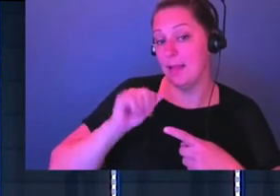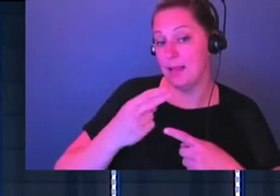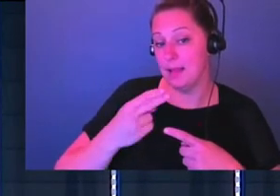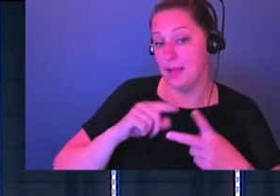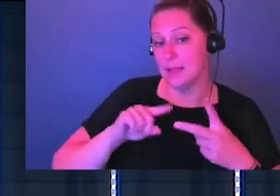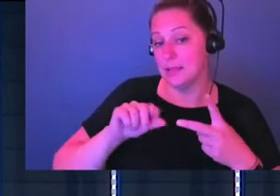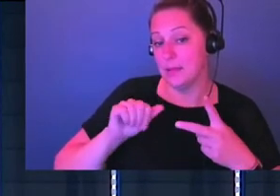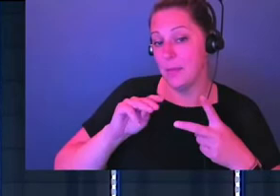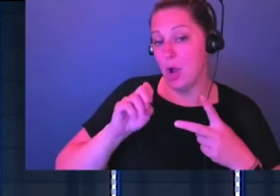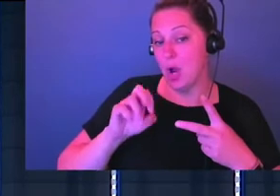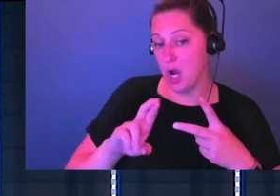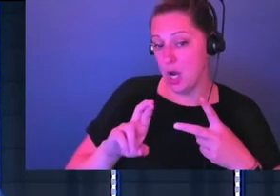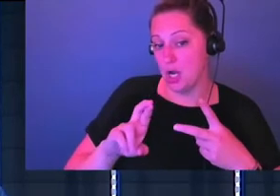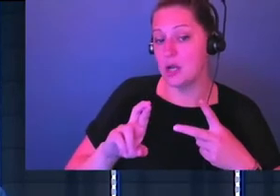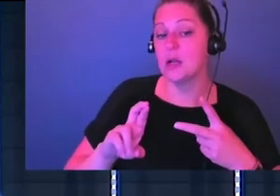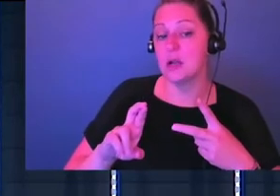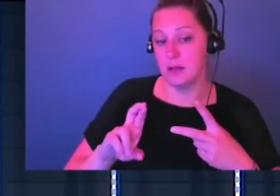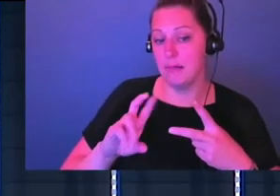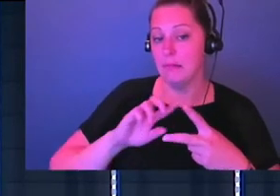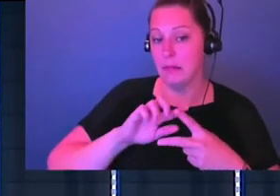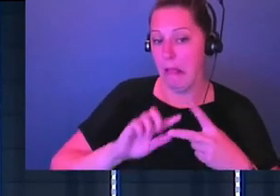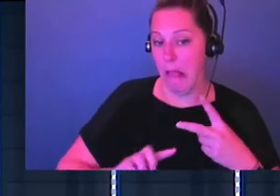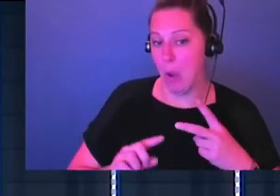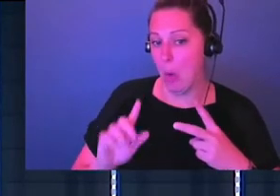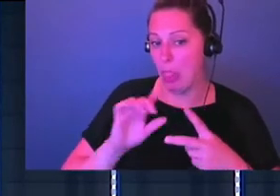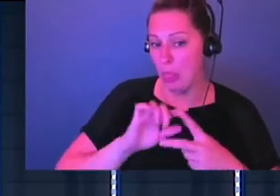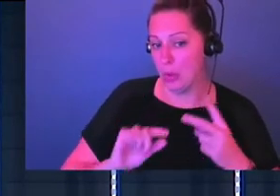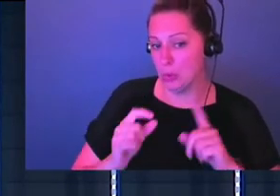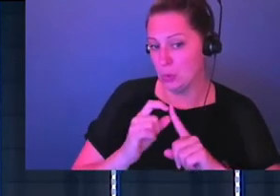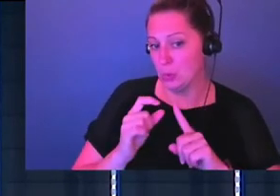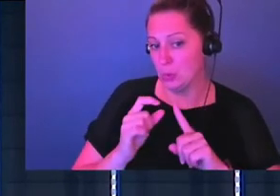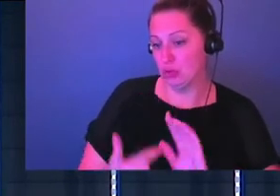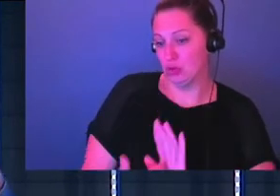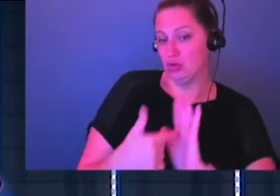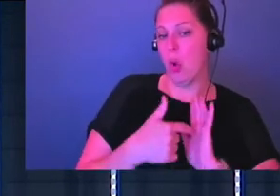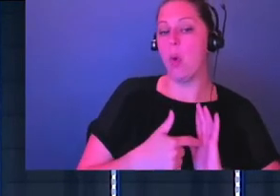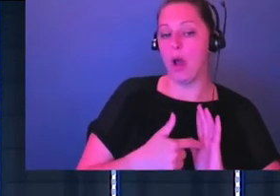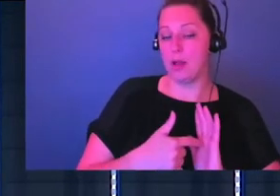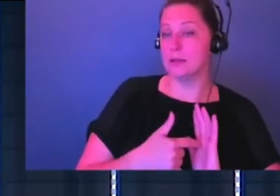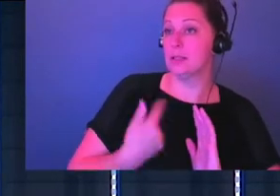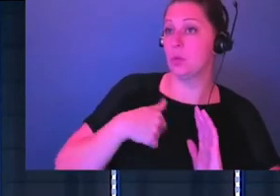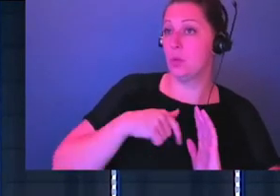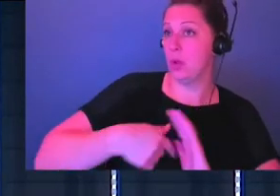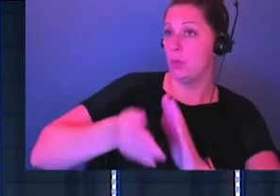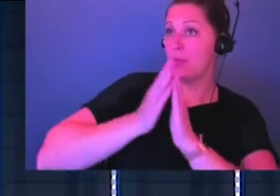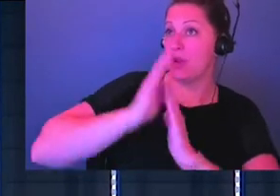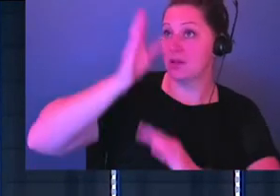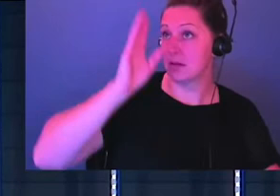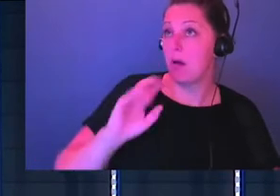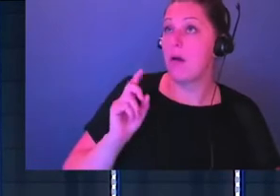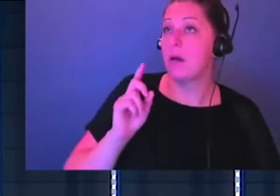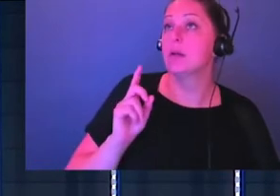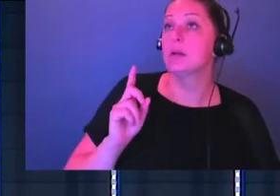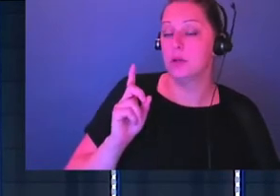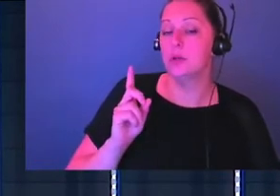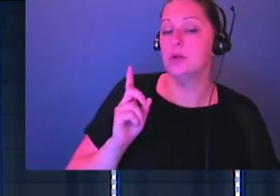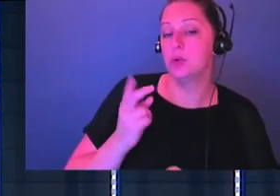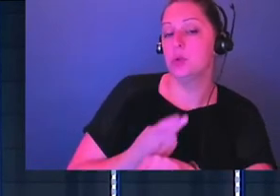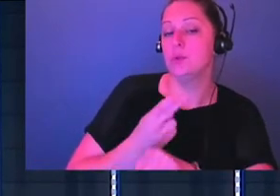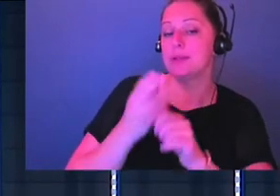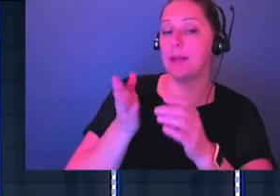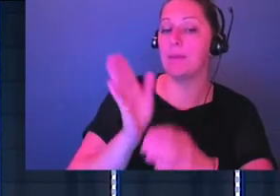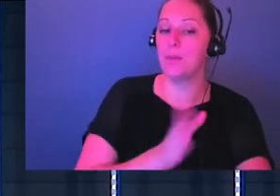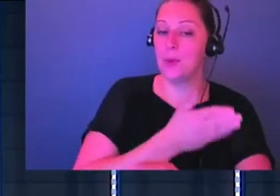Zammar. Come on. And how they reveal to us, those two words, that our praise to God can be done through music, through